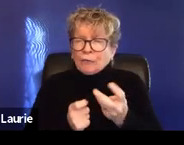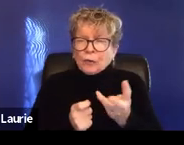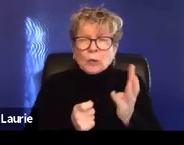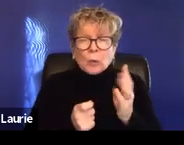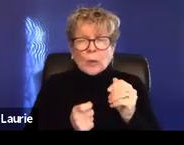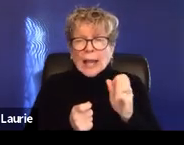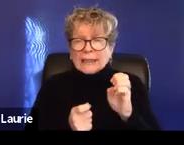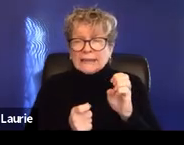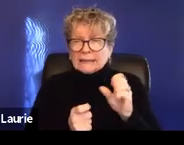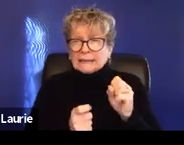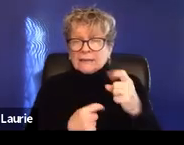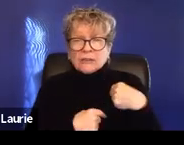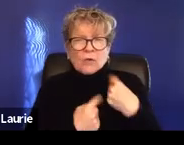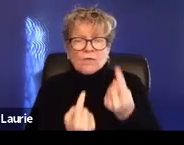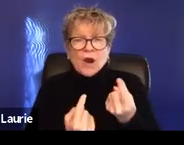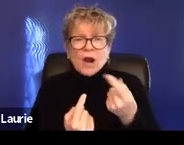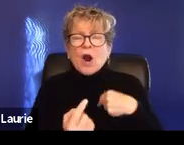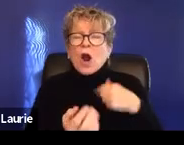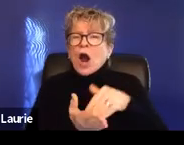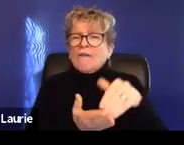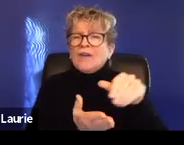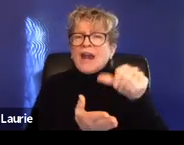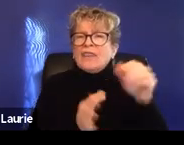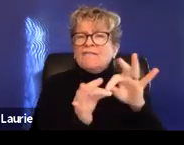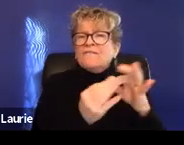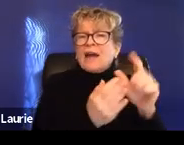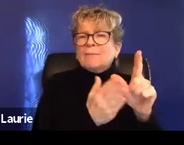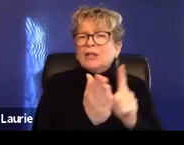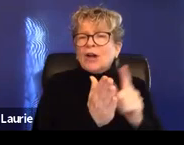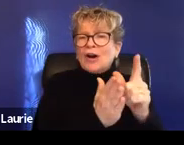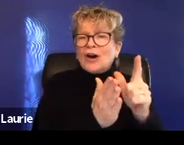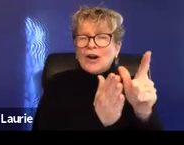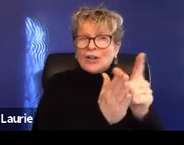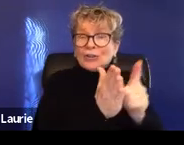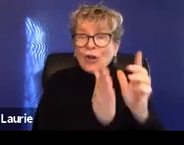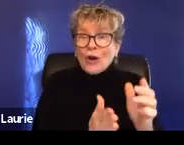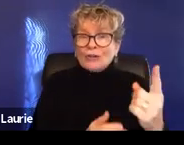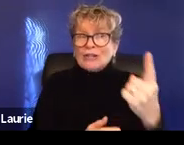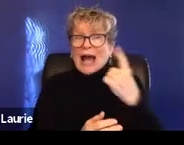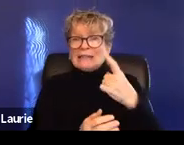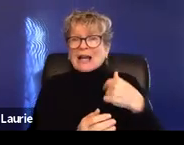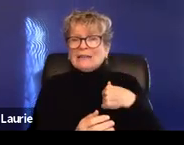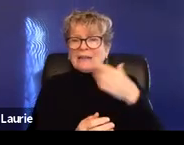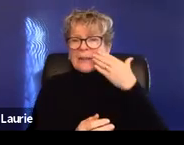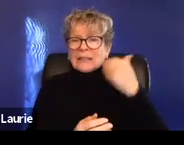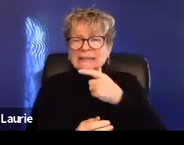from family law attorneys because, um, there's just a lot of fear to bring up sexual assault as a part of a family law case. Um,